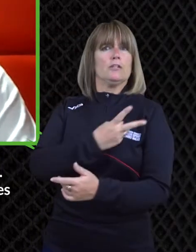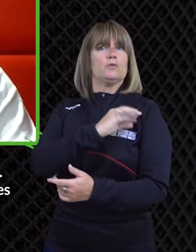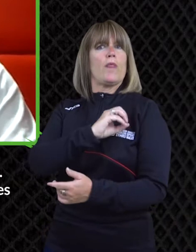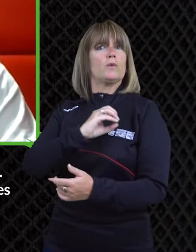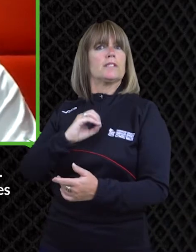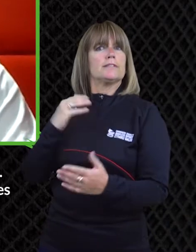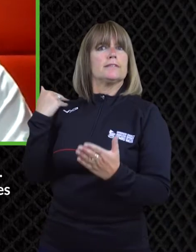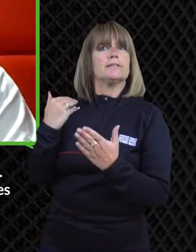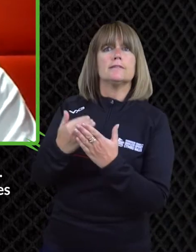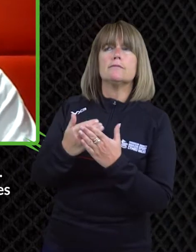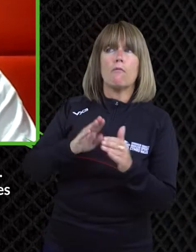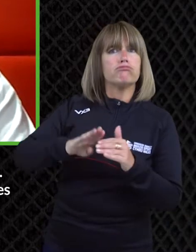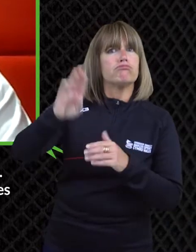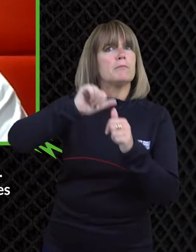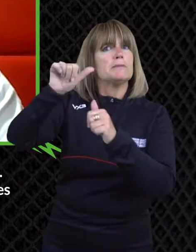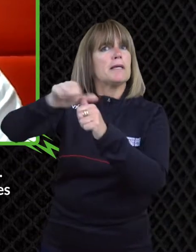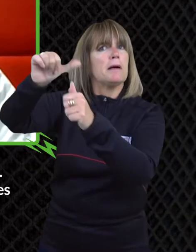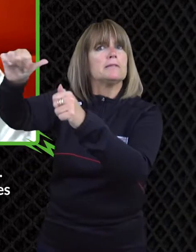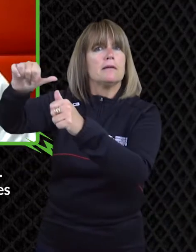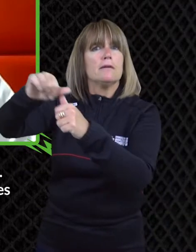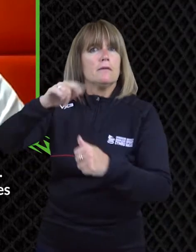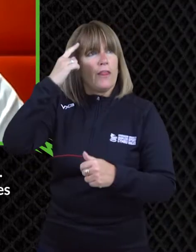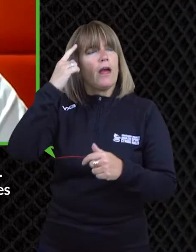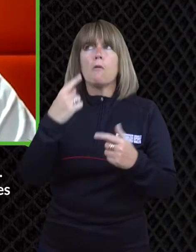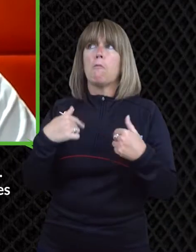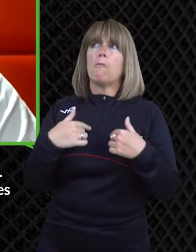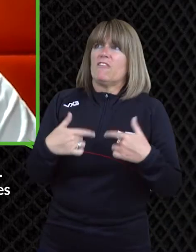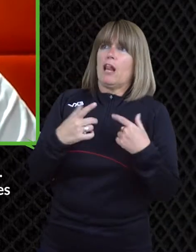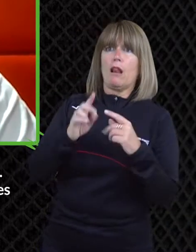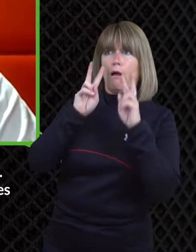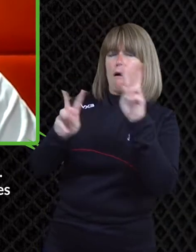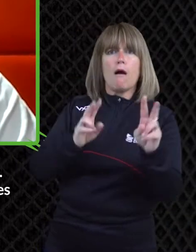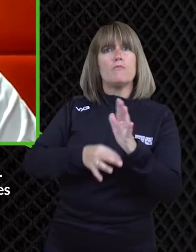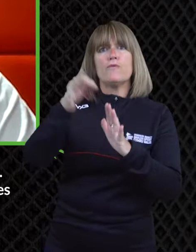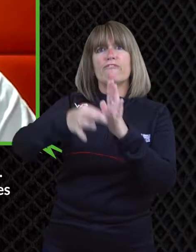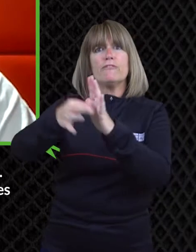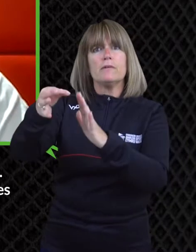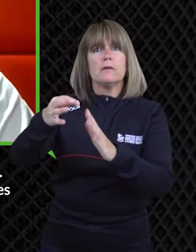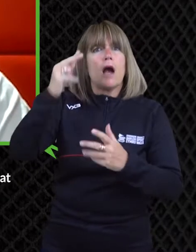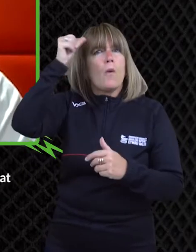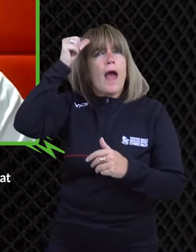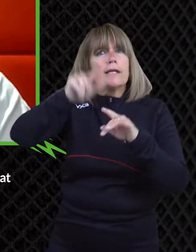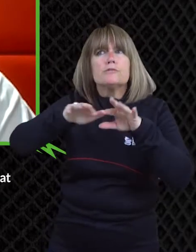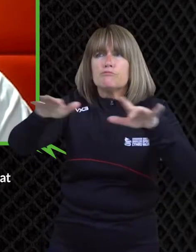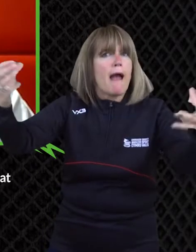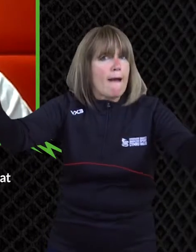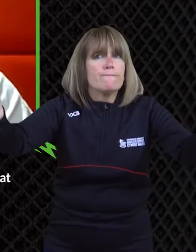increased dramatically um especially since you know the start of the uh of the the noughties so i i think